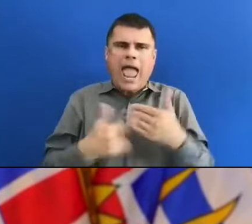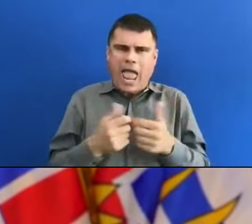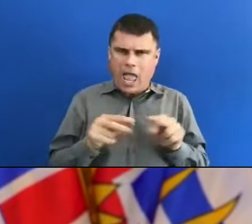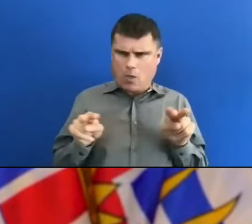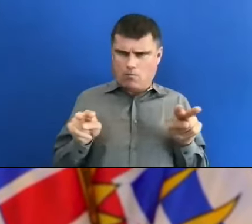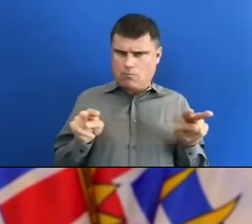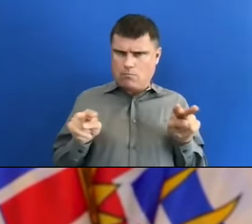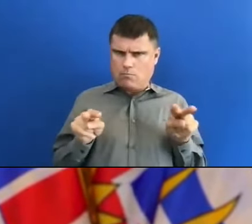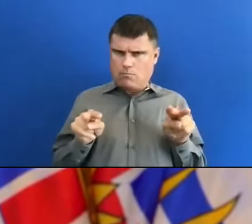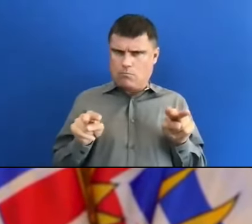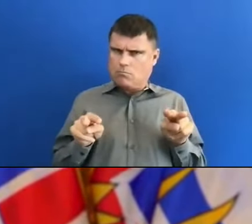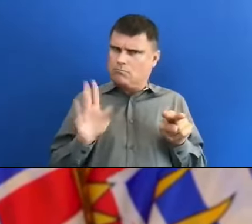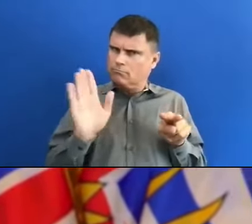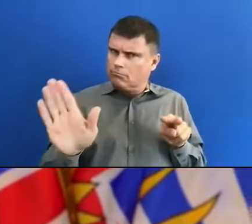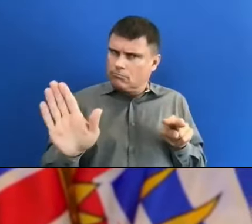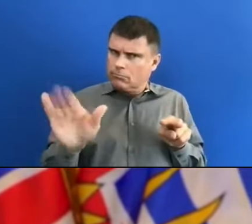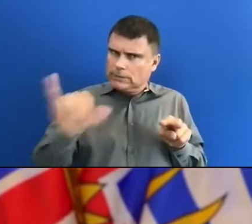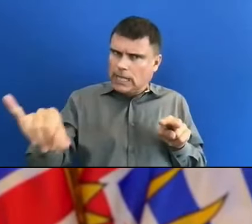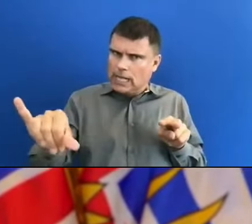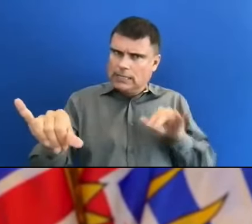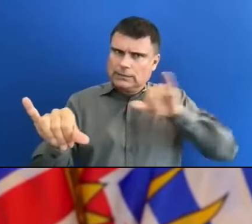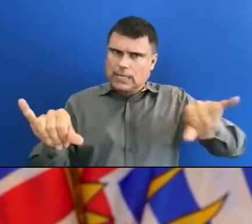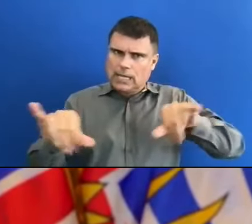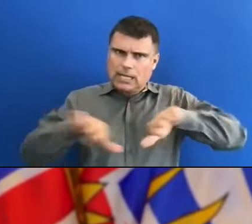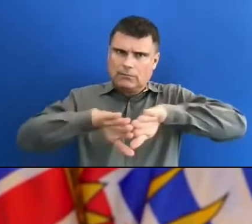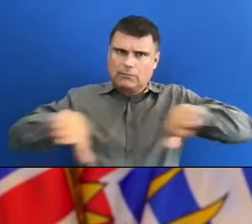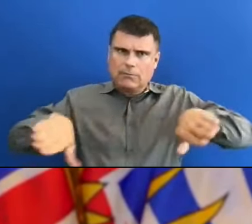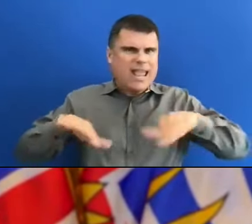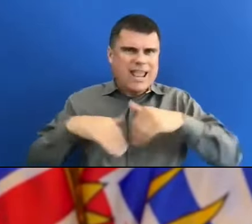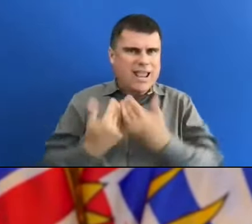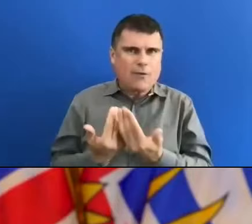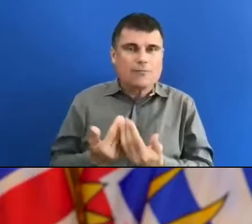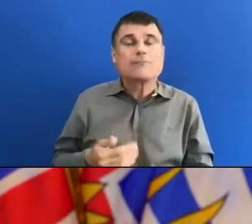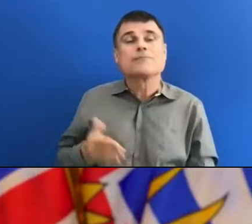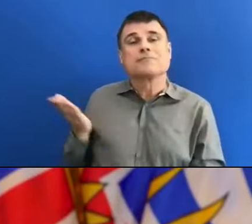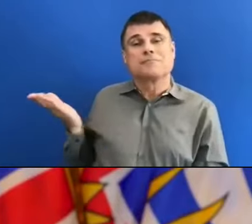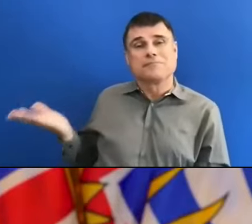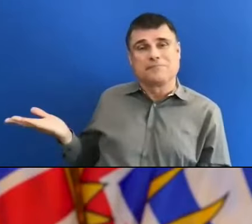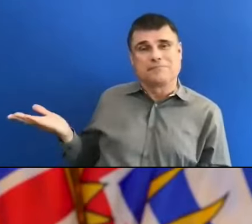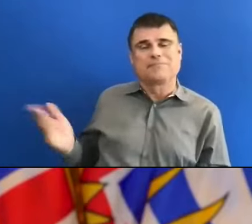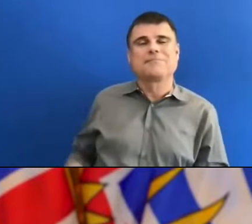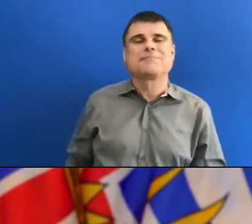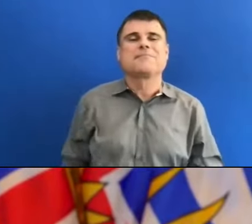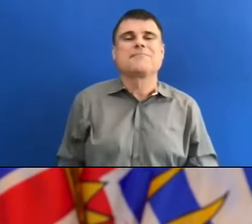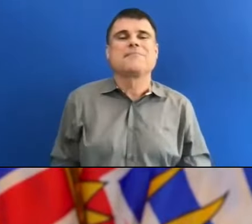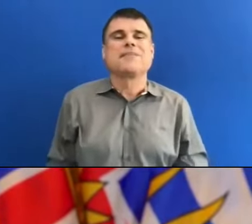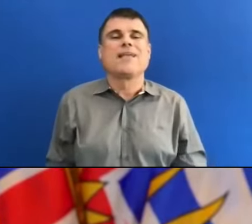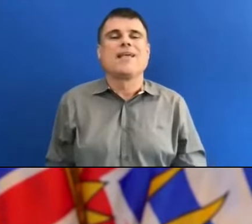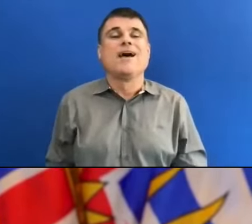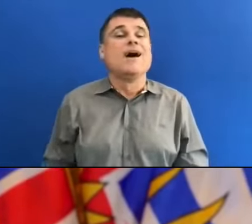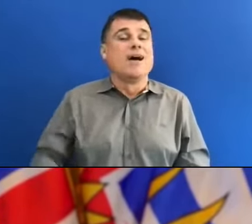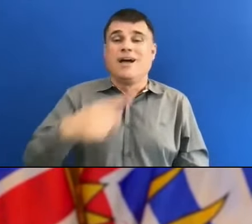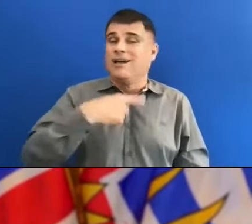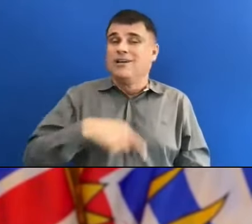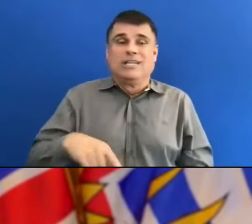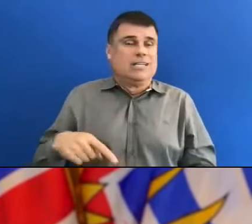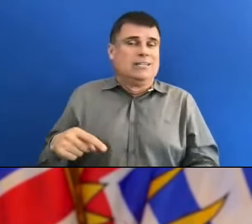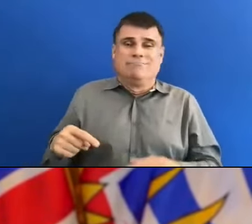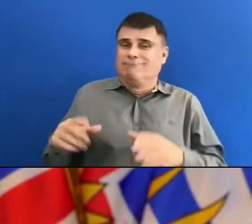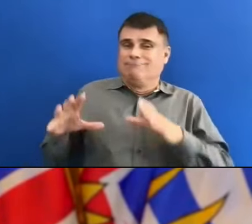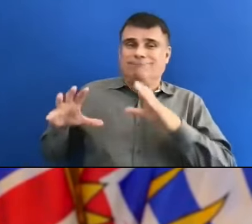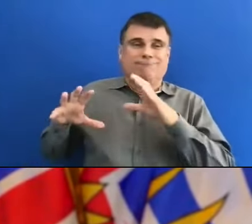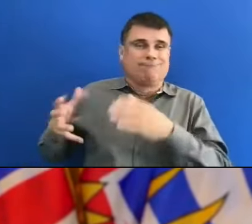We have had a really great group working with WorkSafe. We have had our workplace safety team.